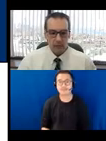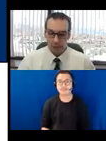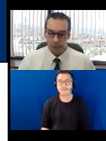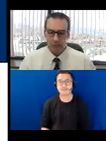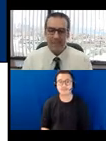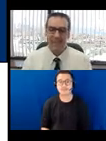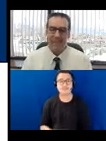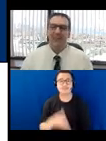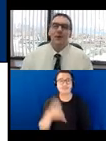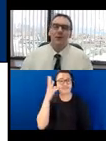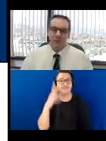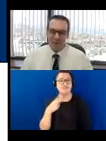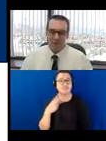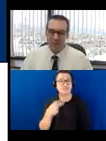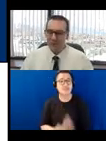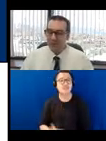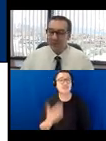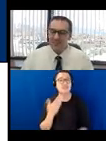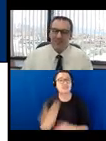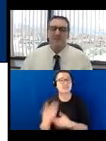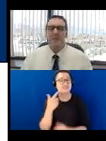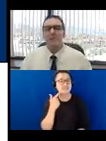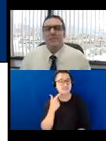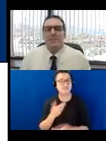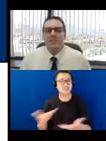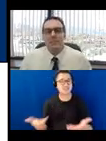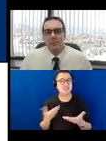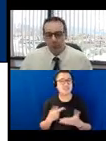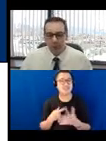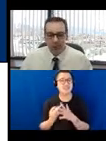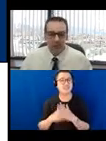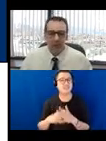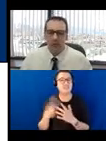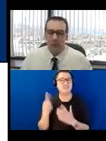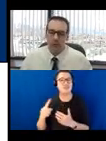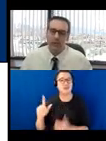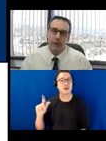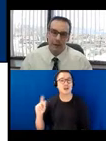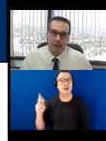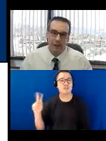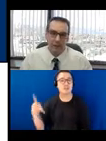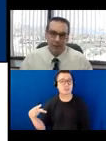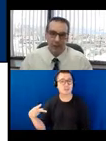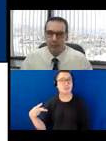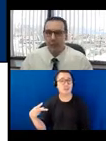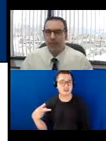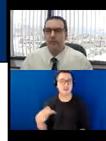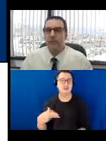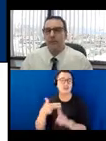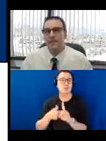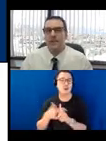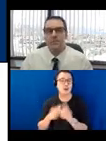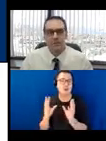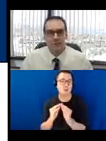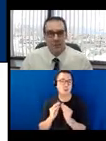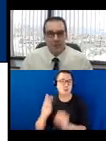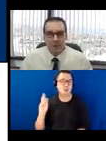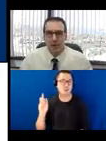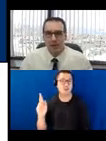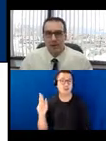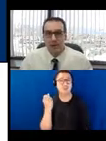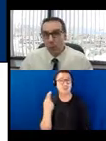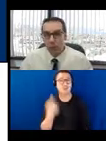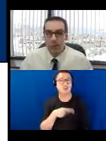Good morning and welcome to the inaugural session of MOD's Level Up to Equality quarterly webinar. We plan on doing these types of